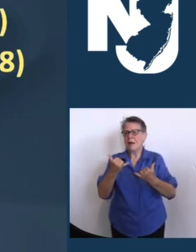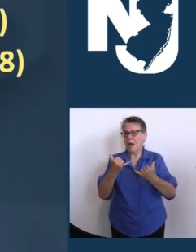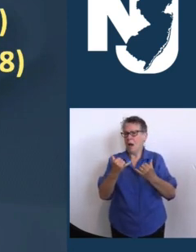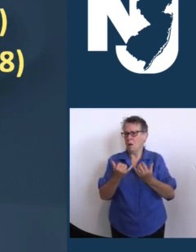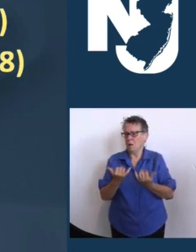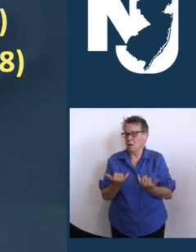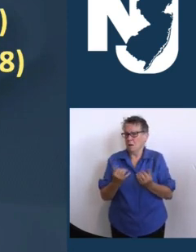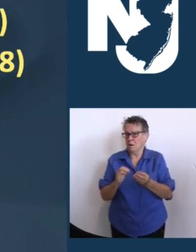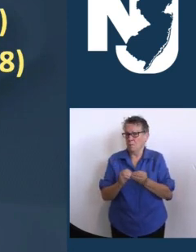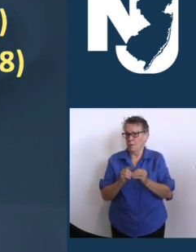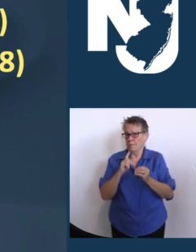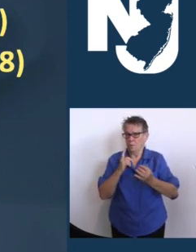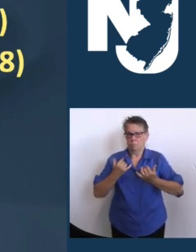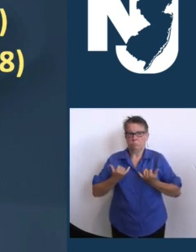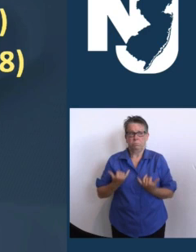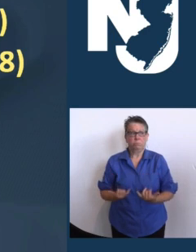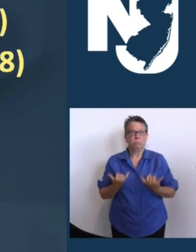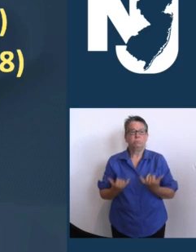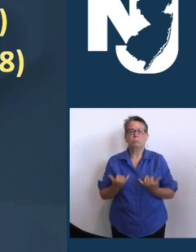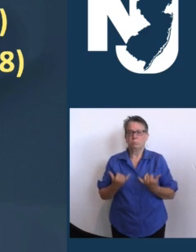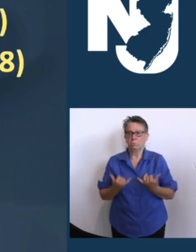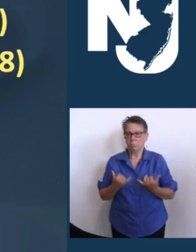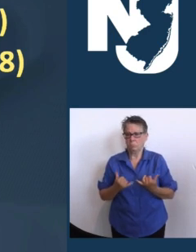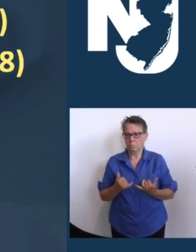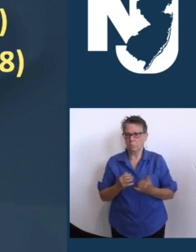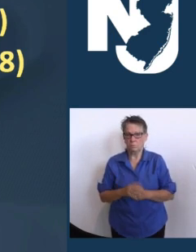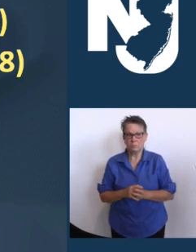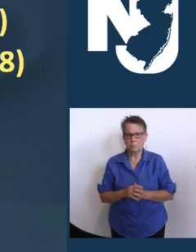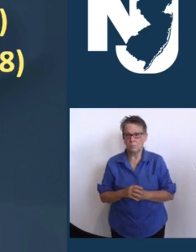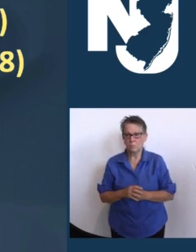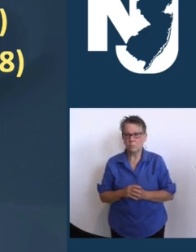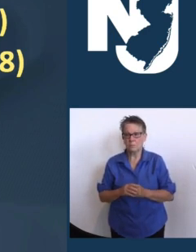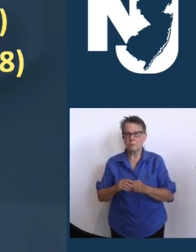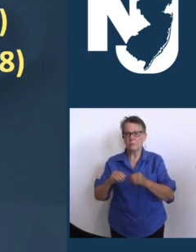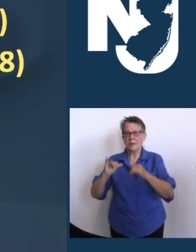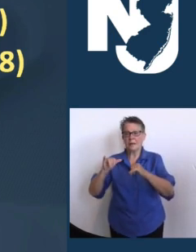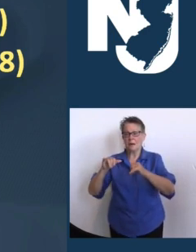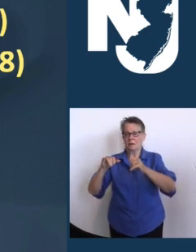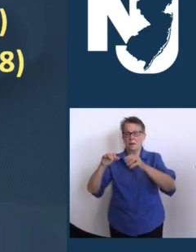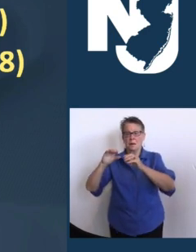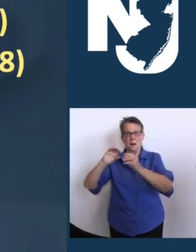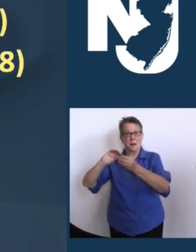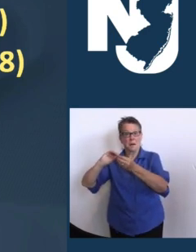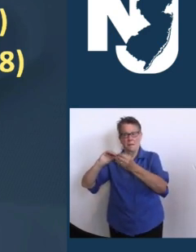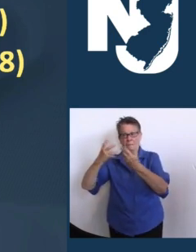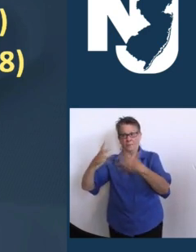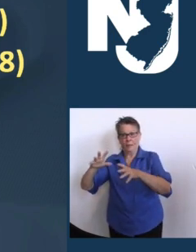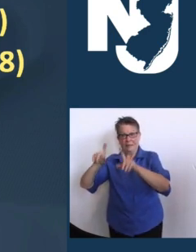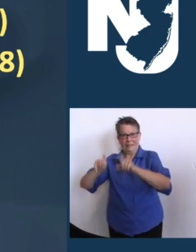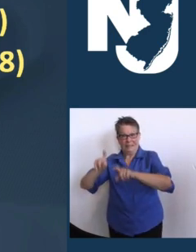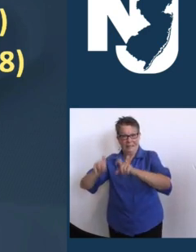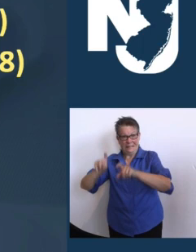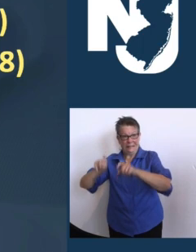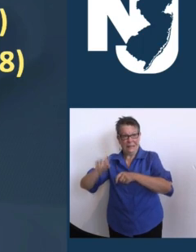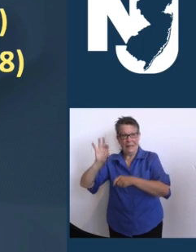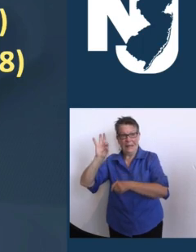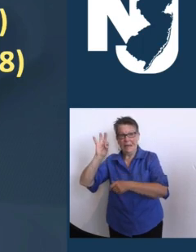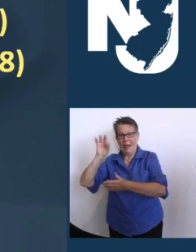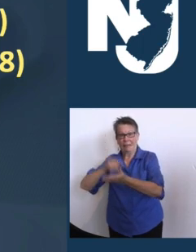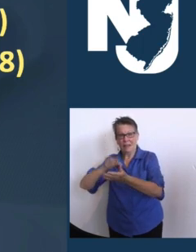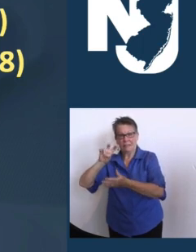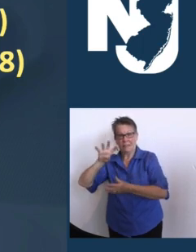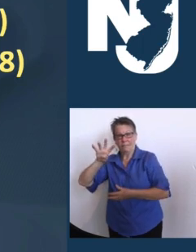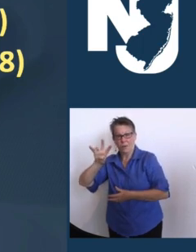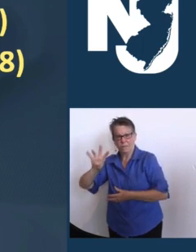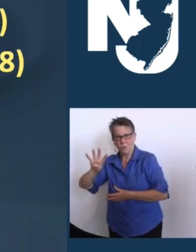rate from last Thursday and the seven-day average rate of transmission. And in both cases, those are down from last Monday,